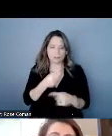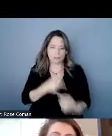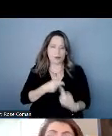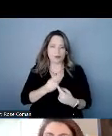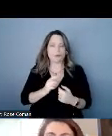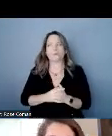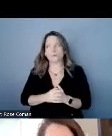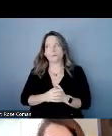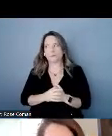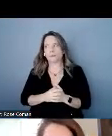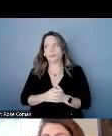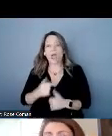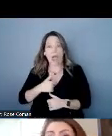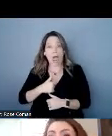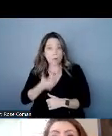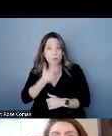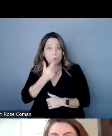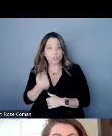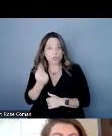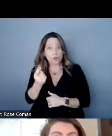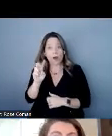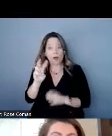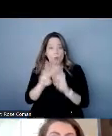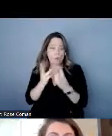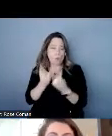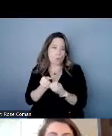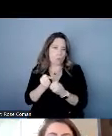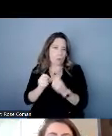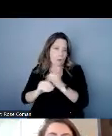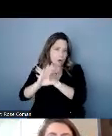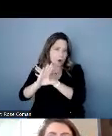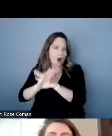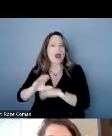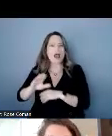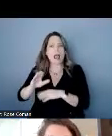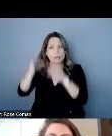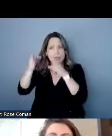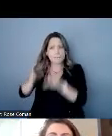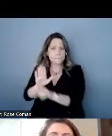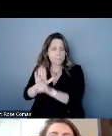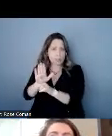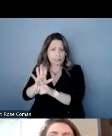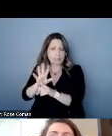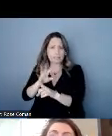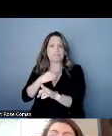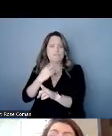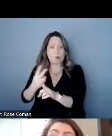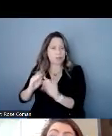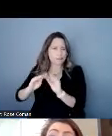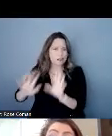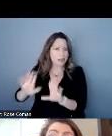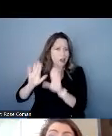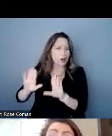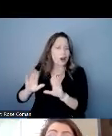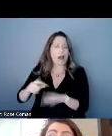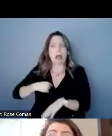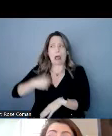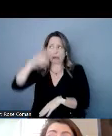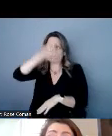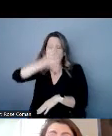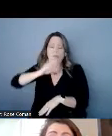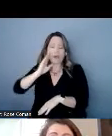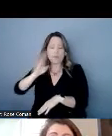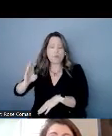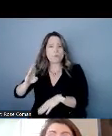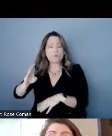the speaker had a very clear voice i would have put money that her captions were going to be great and they weren't so i listened a little closer and i realized that her voice